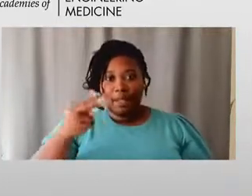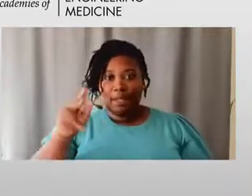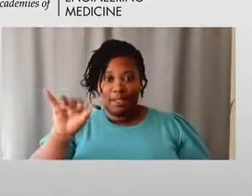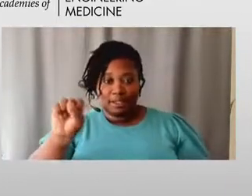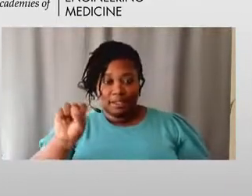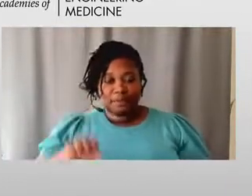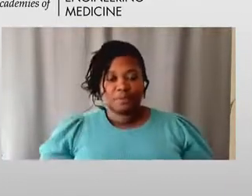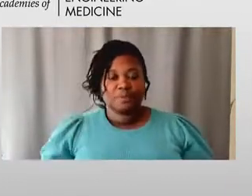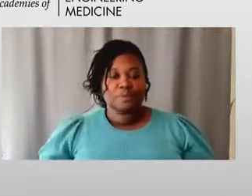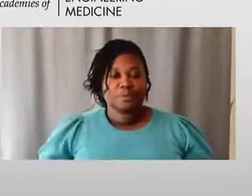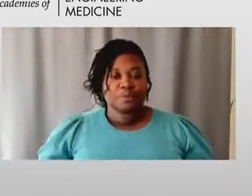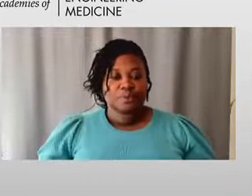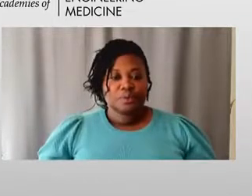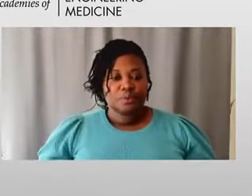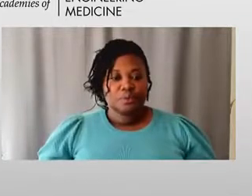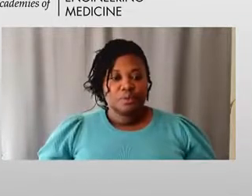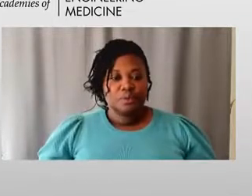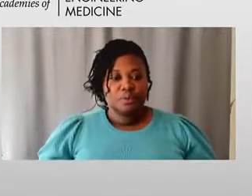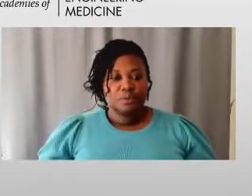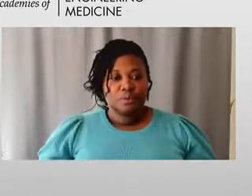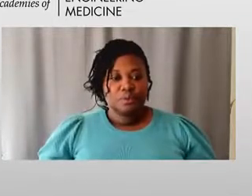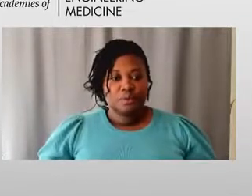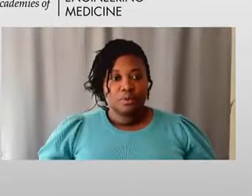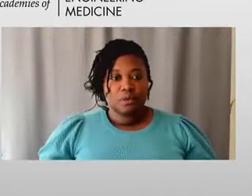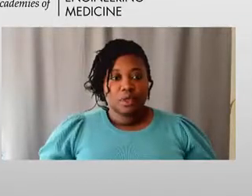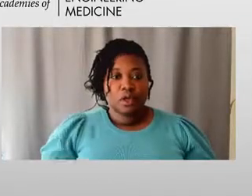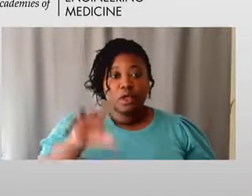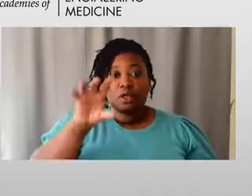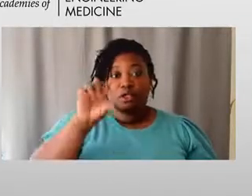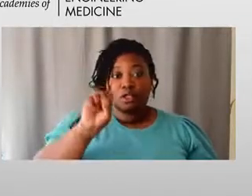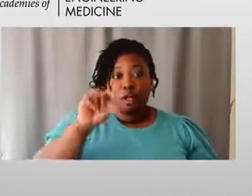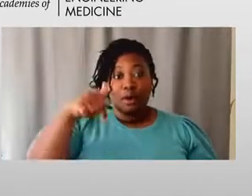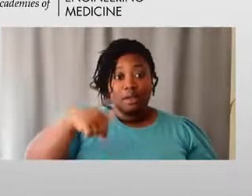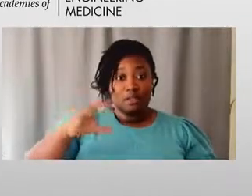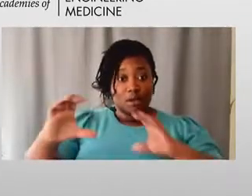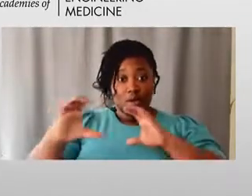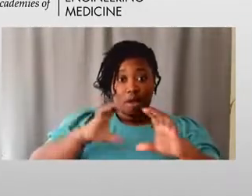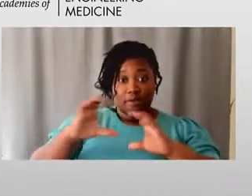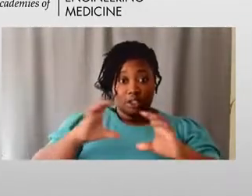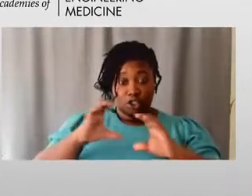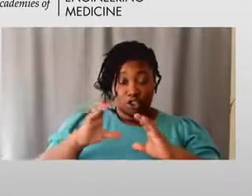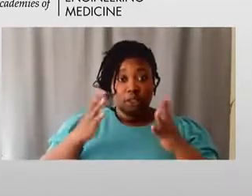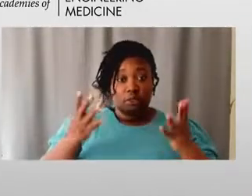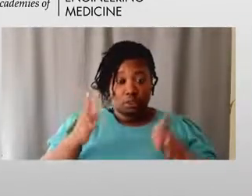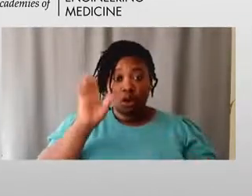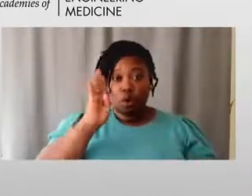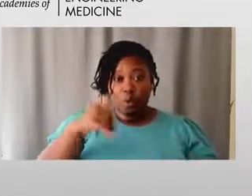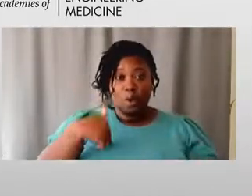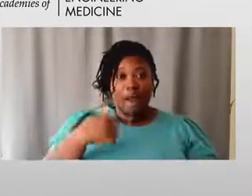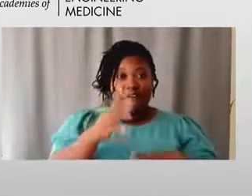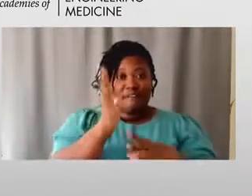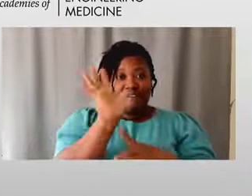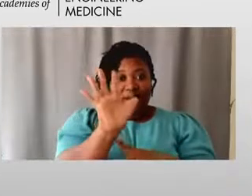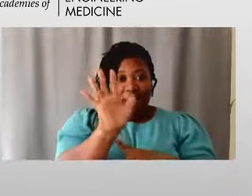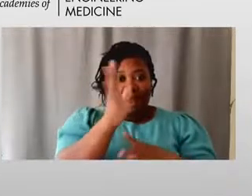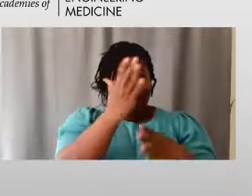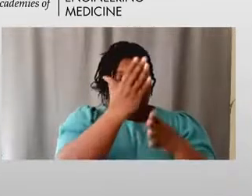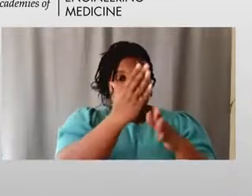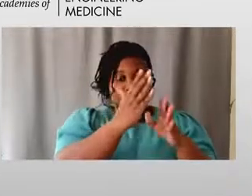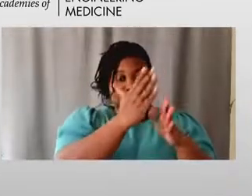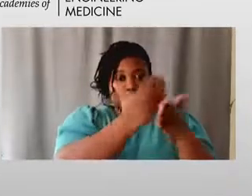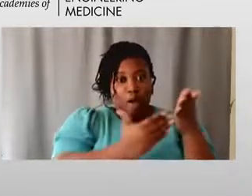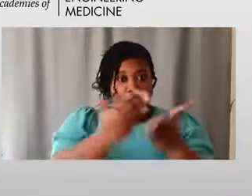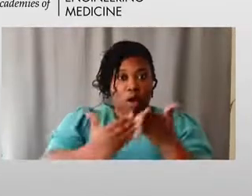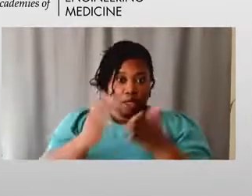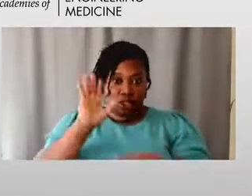So, this is a conversation series that will take place in five parts. We have